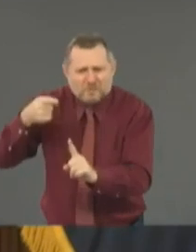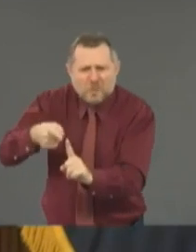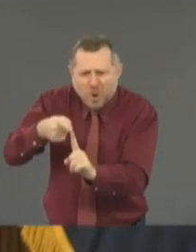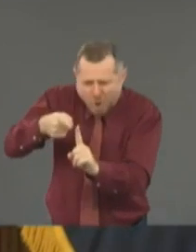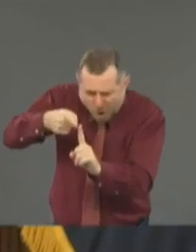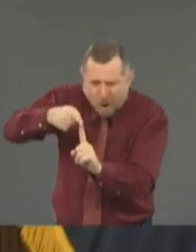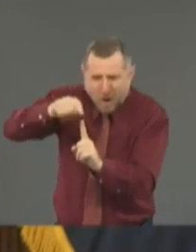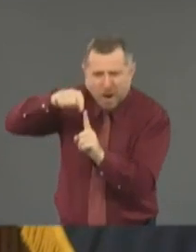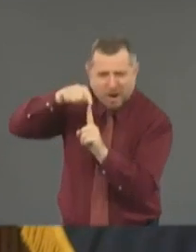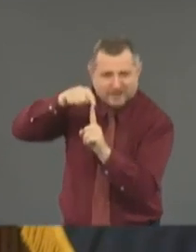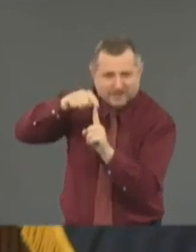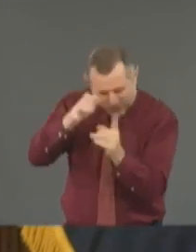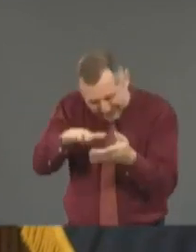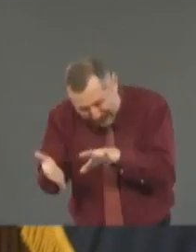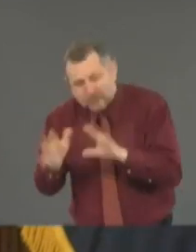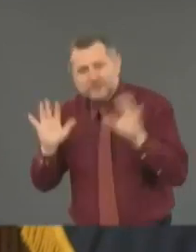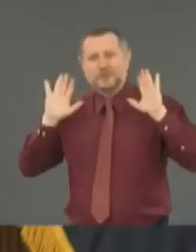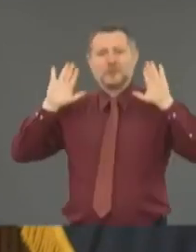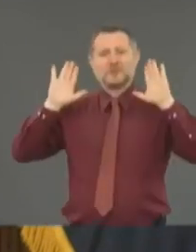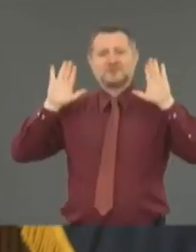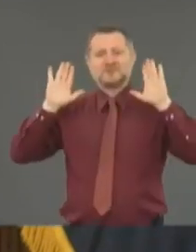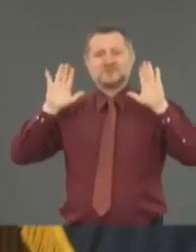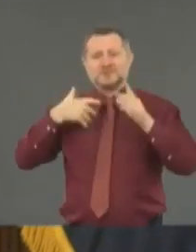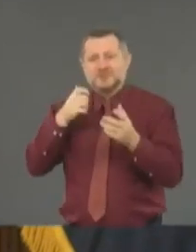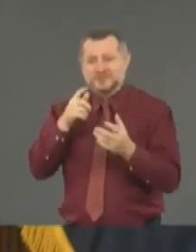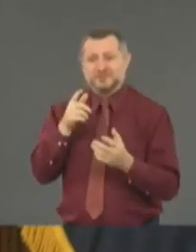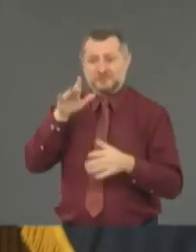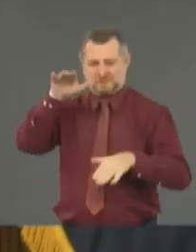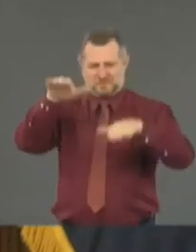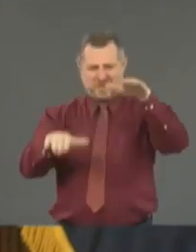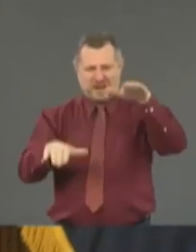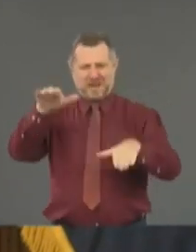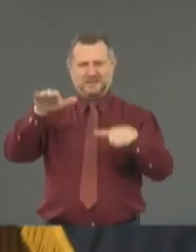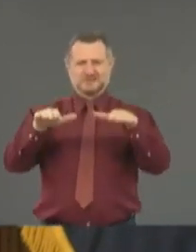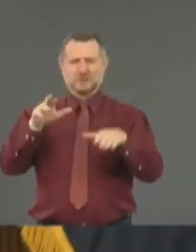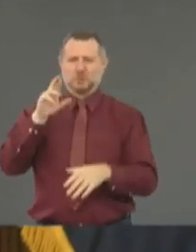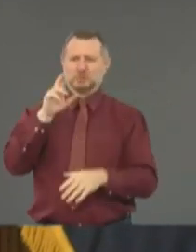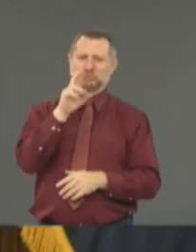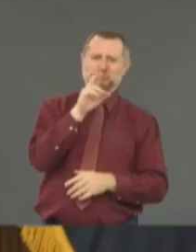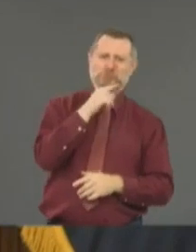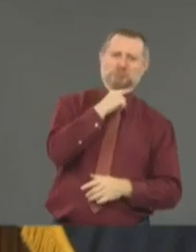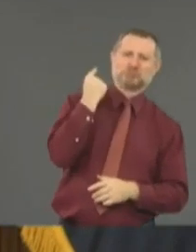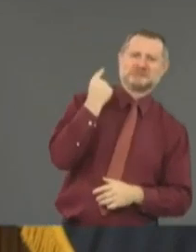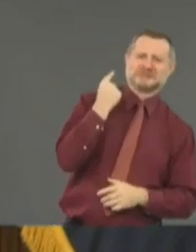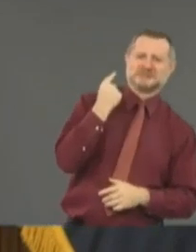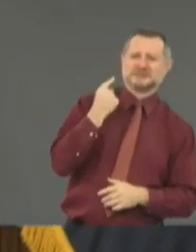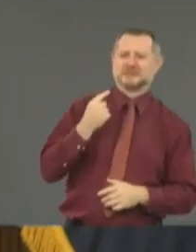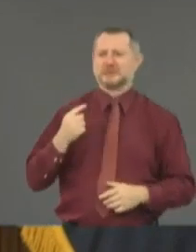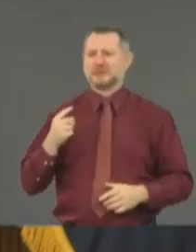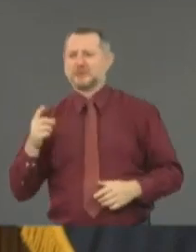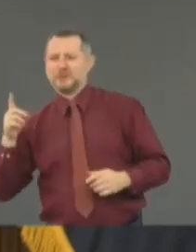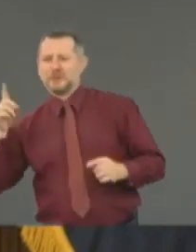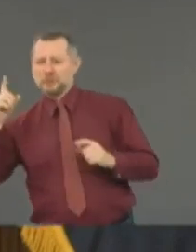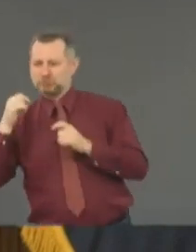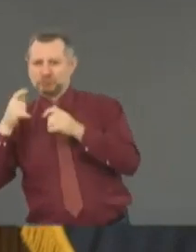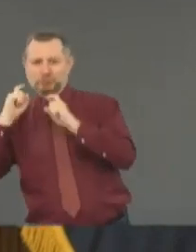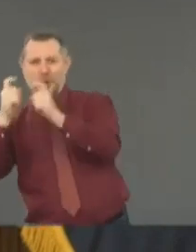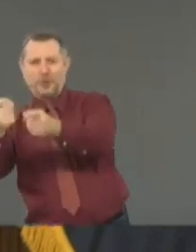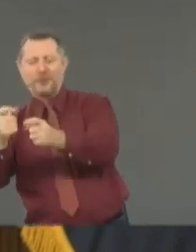It's about balancing the risk versus the reward. It's balancing the